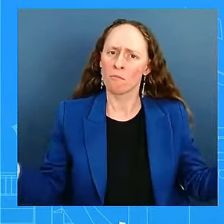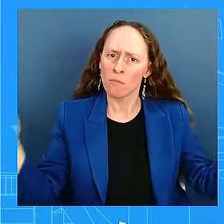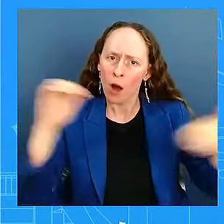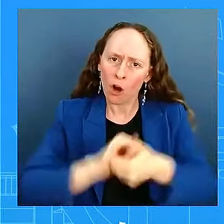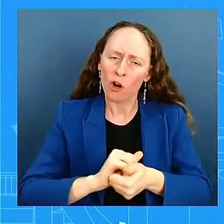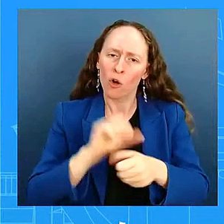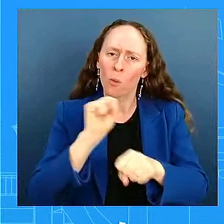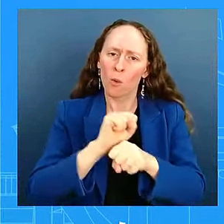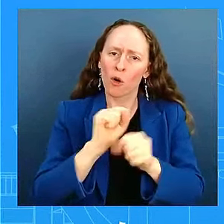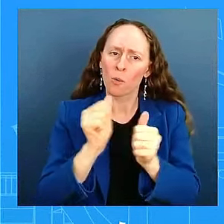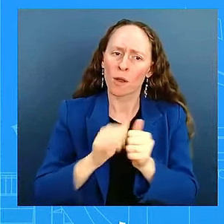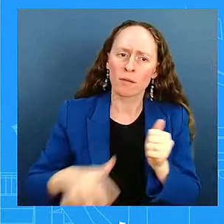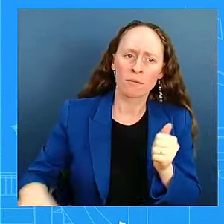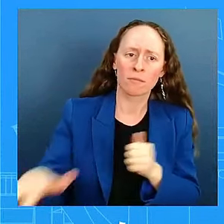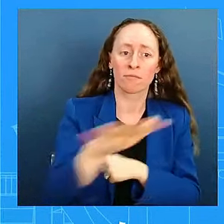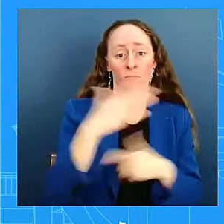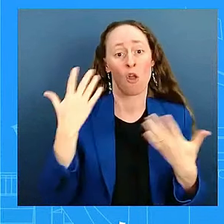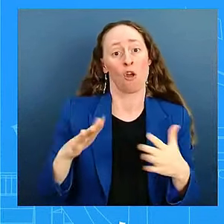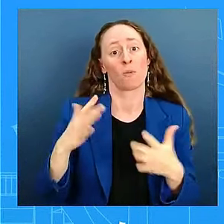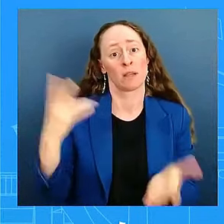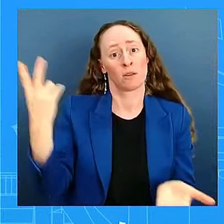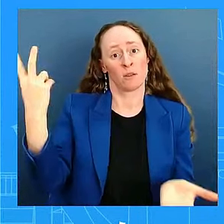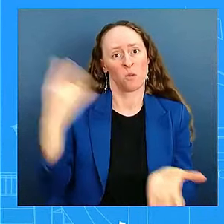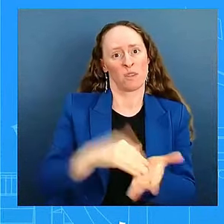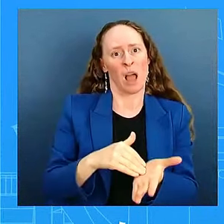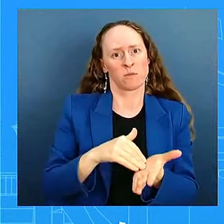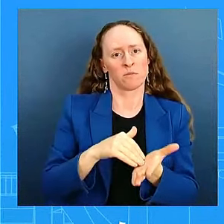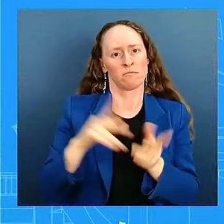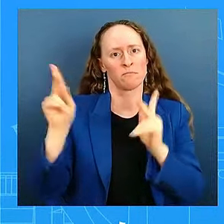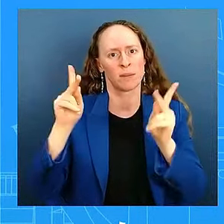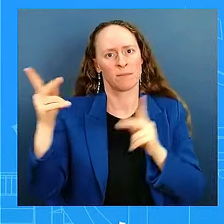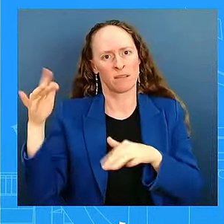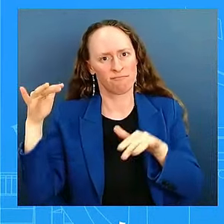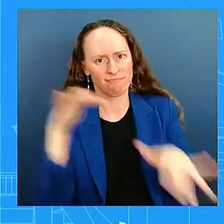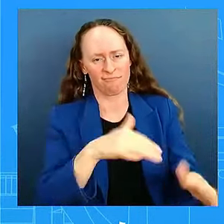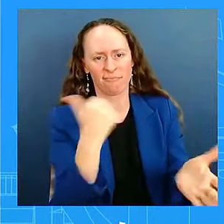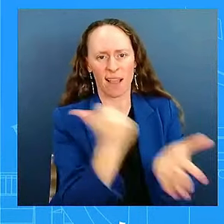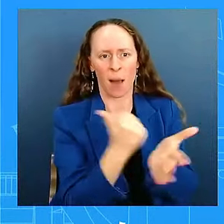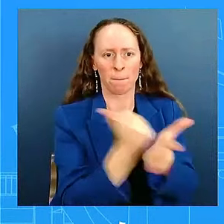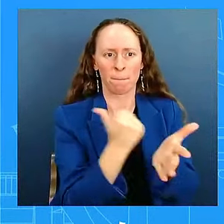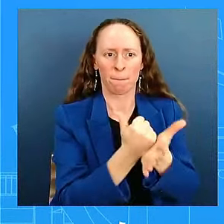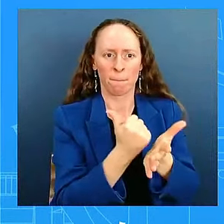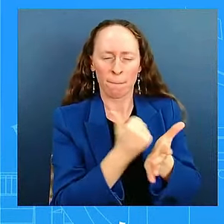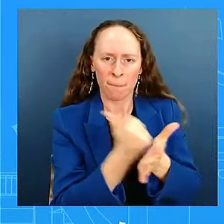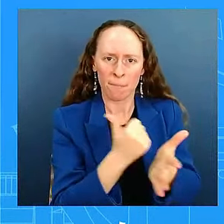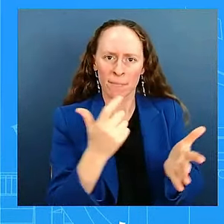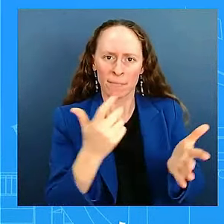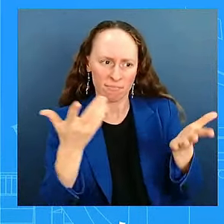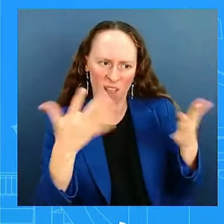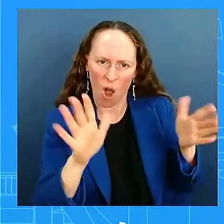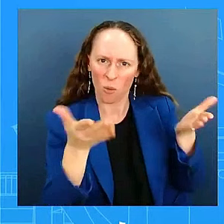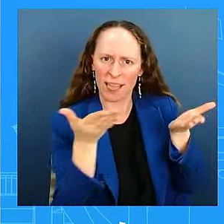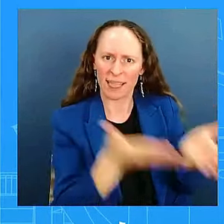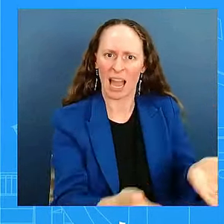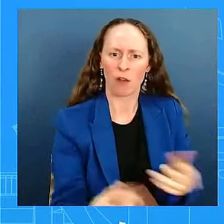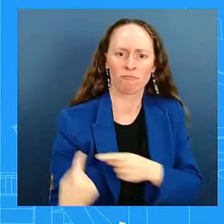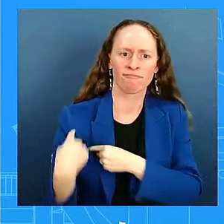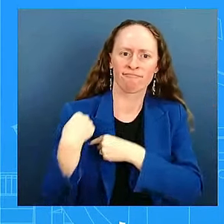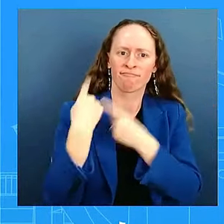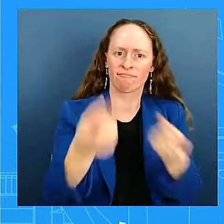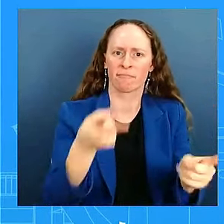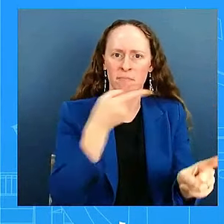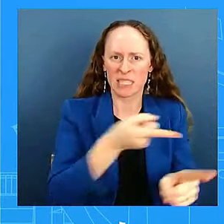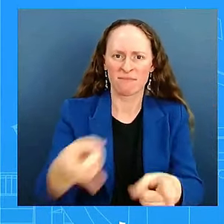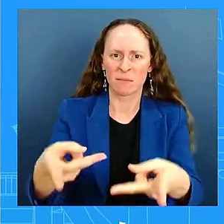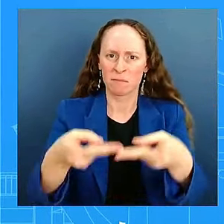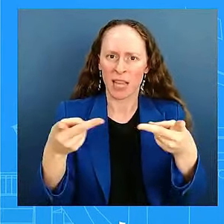personnel dedicated to this effort. On the ground, we have more than 1,200